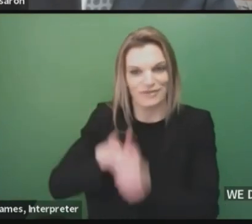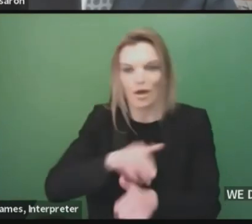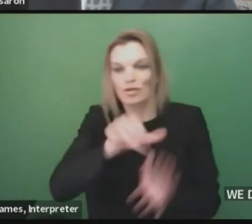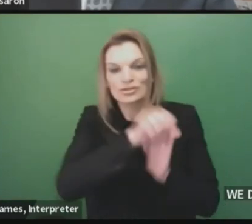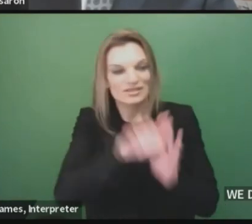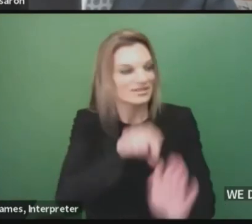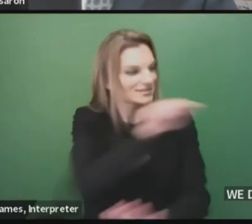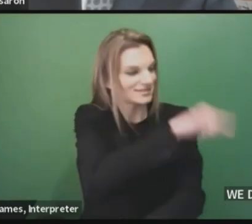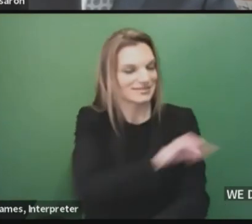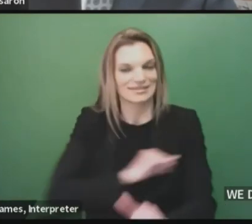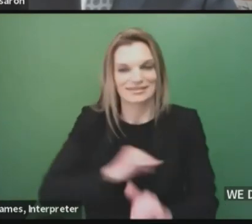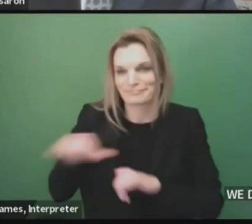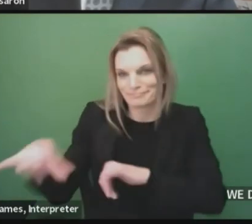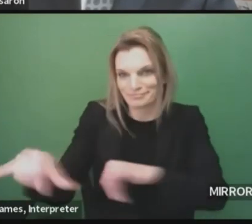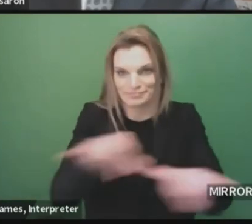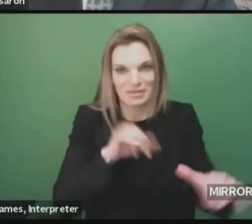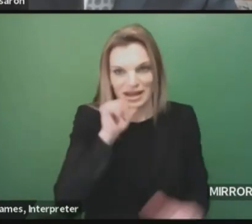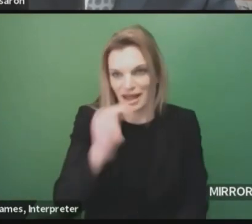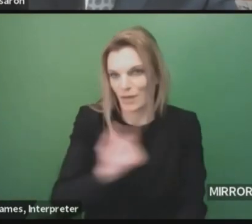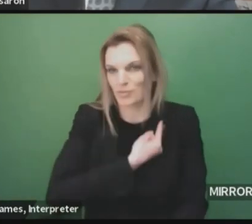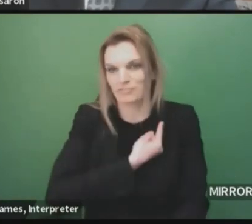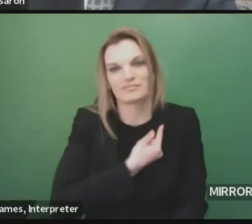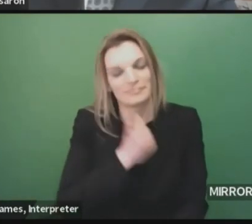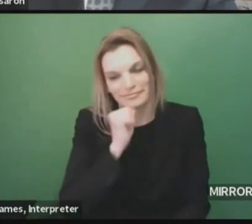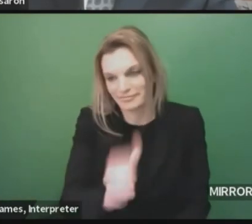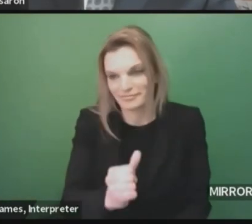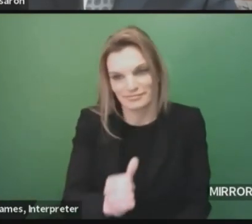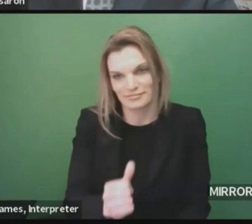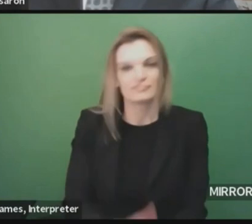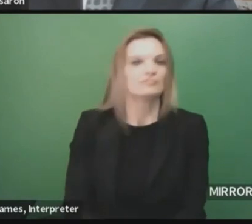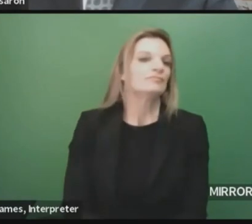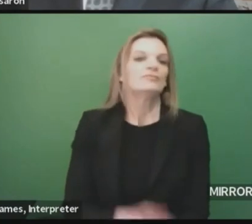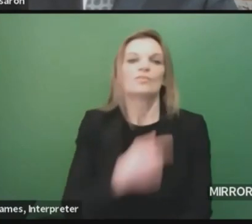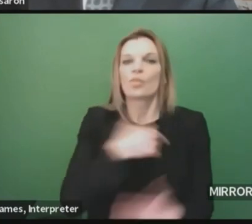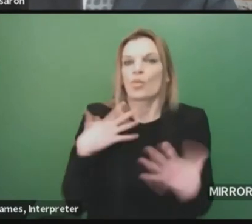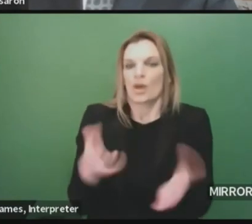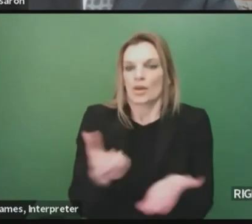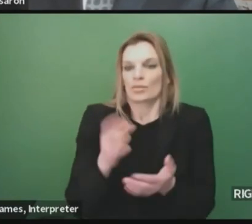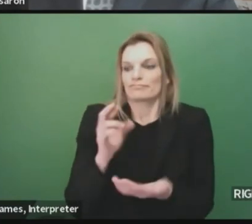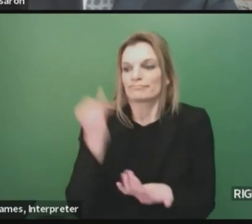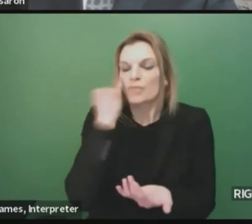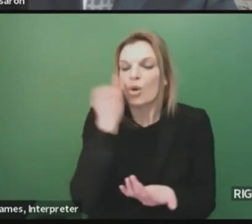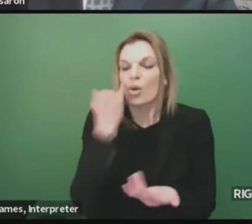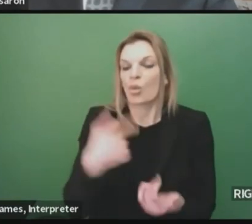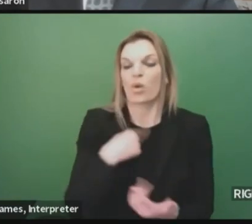CDC embrace it as a policy as well for that very reason. We just don't want to risk